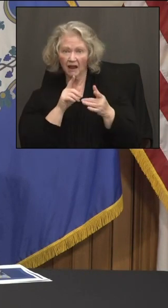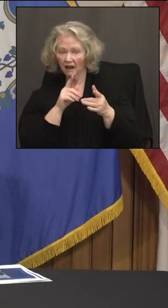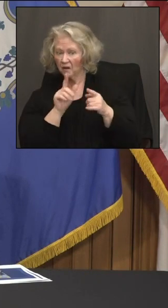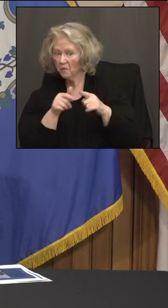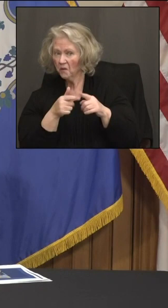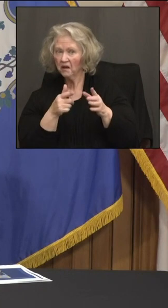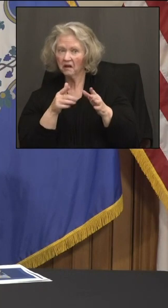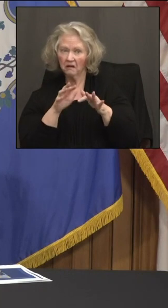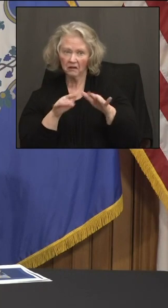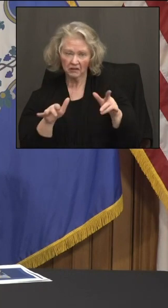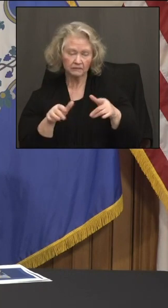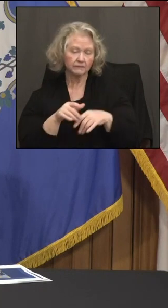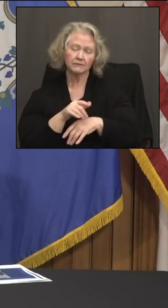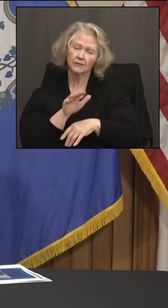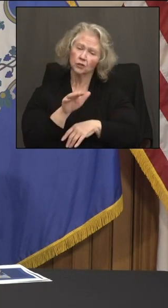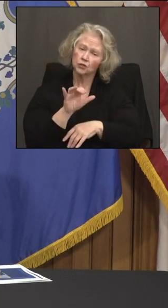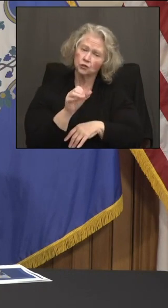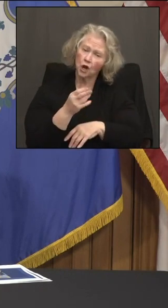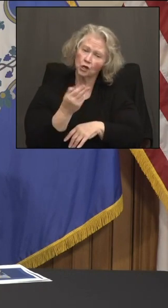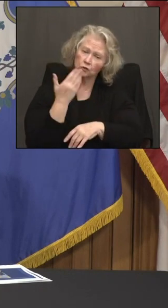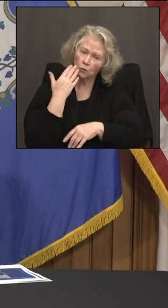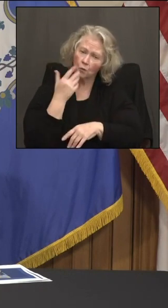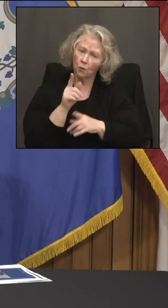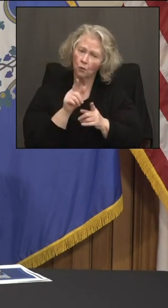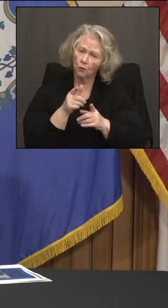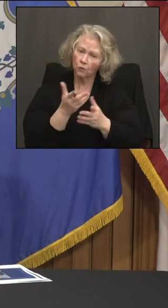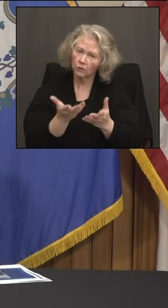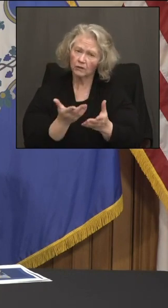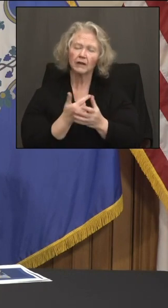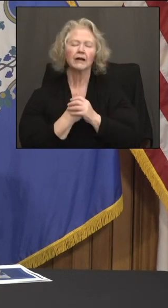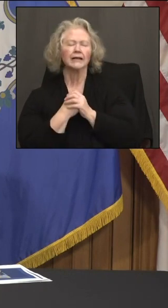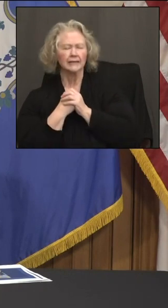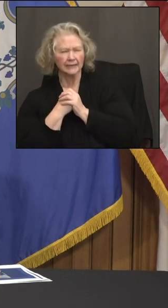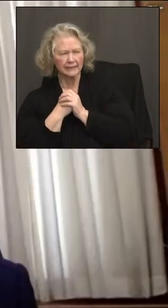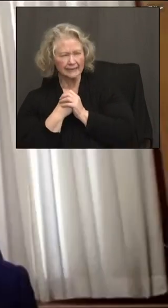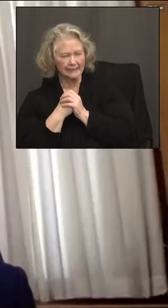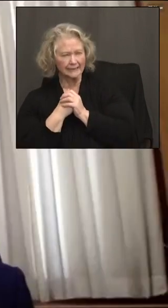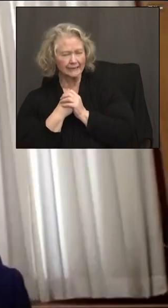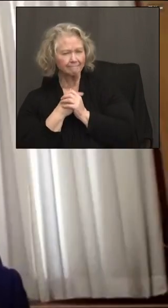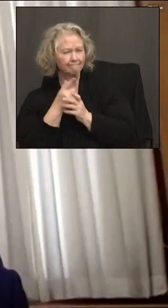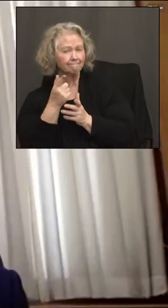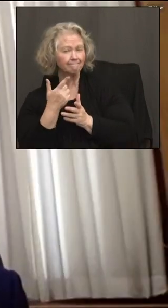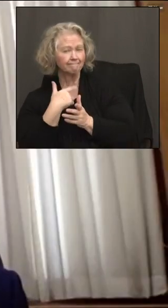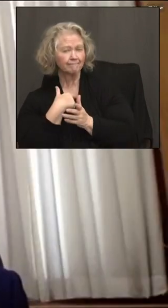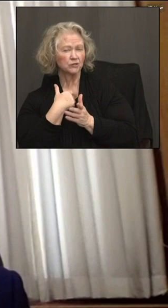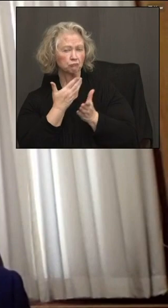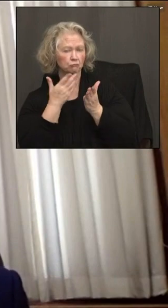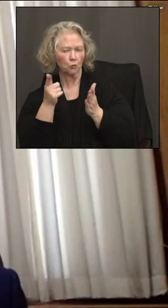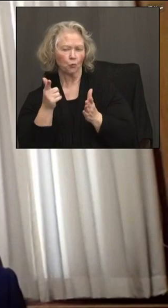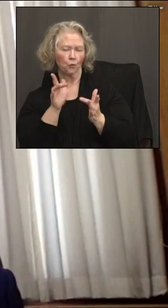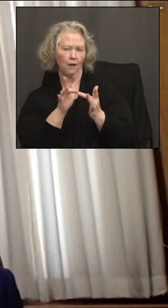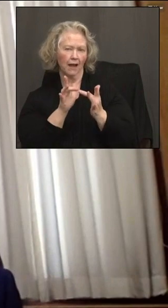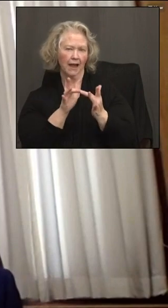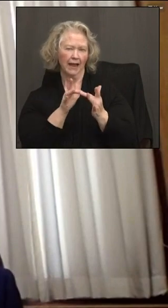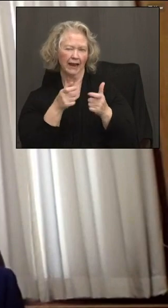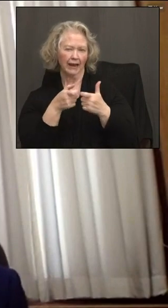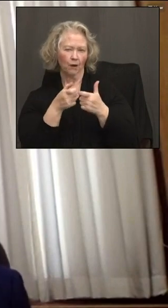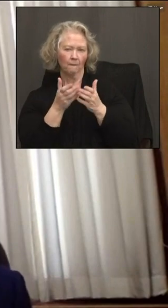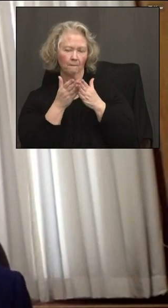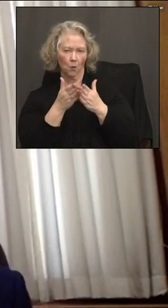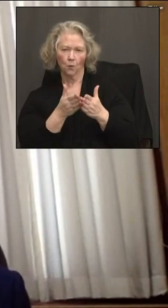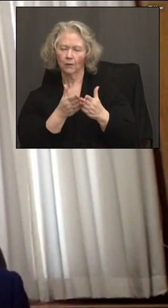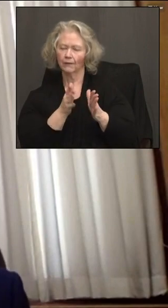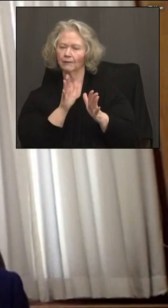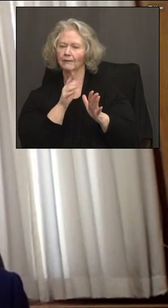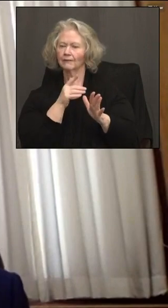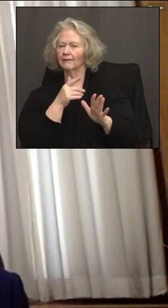out. Josh, you have those numbers? Yeah, I'd refer you to them, actually, to the degree that they want to get into the specifics there. But